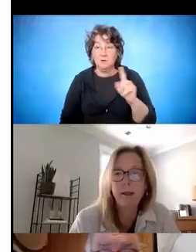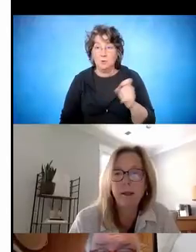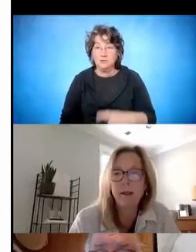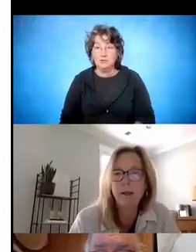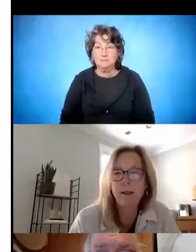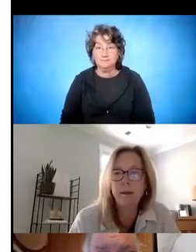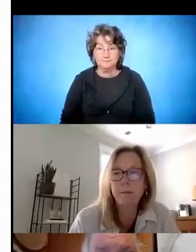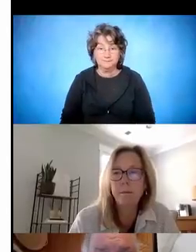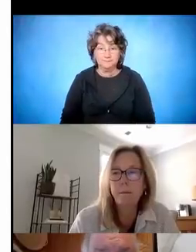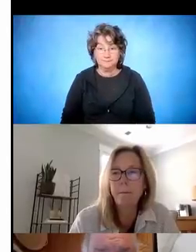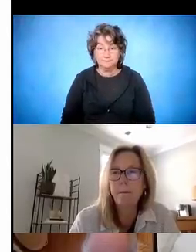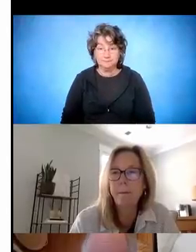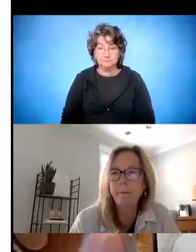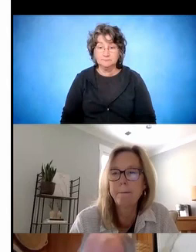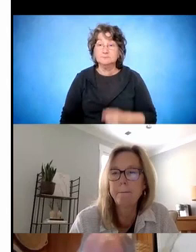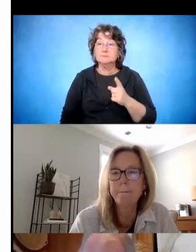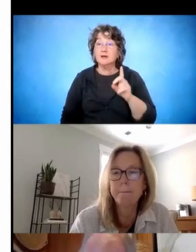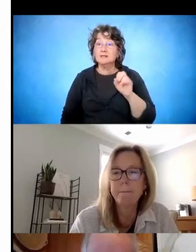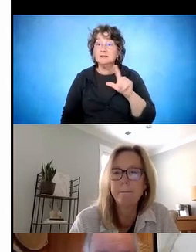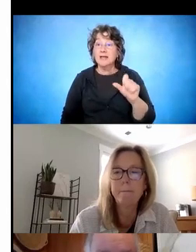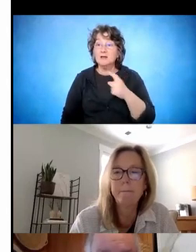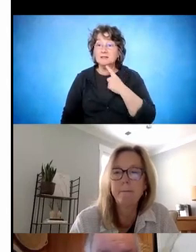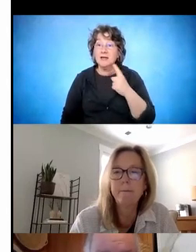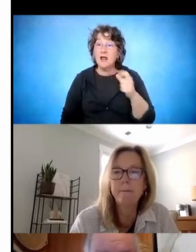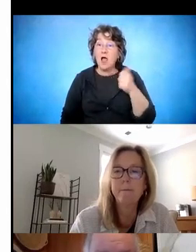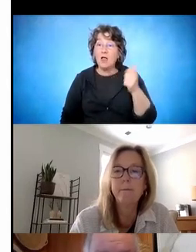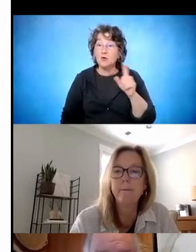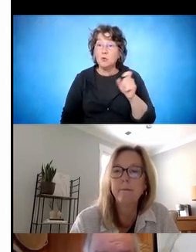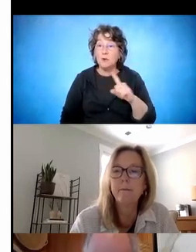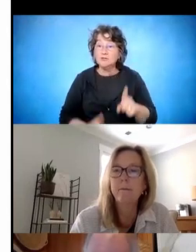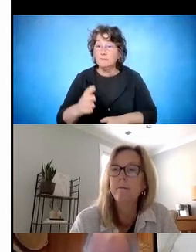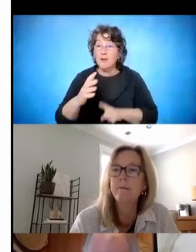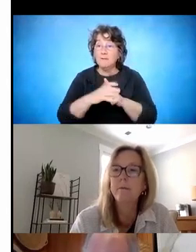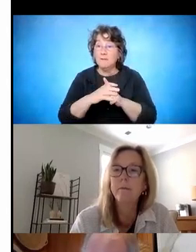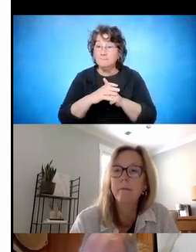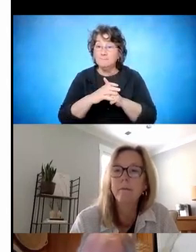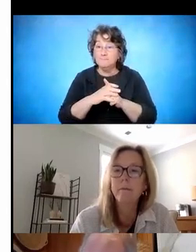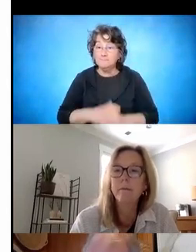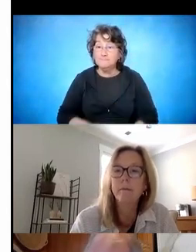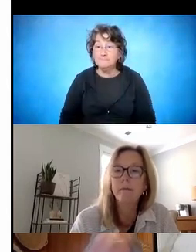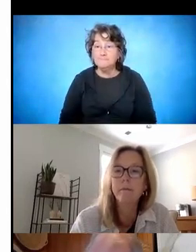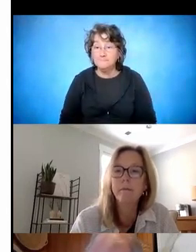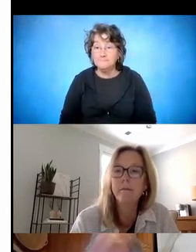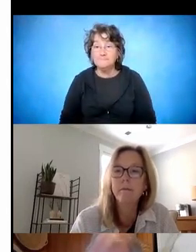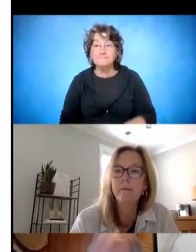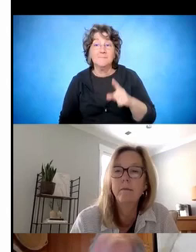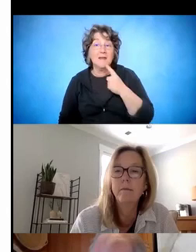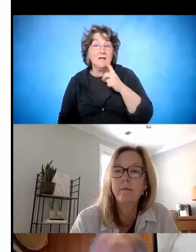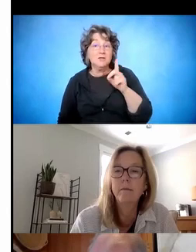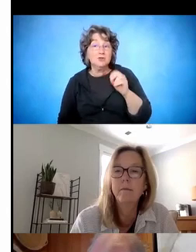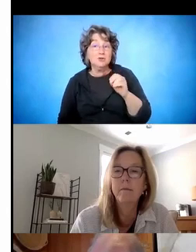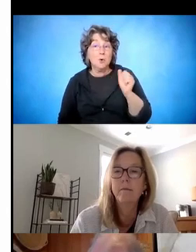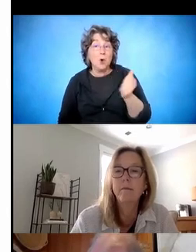Yeah. And then another question that came in was, do all states do these